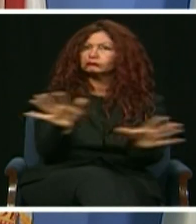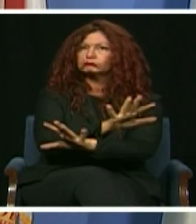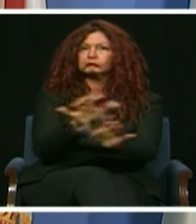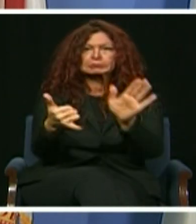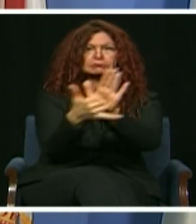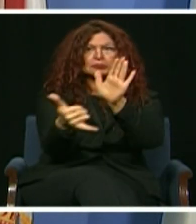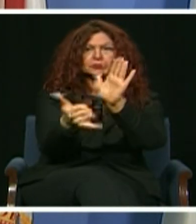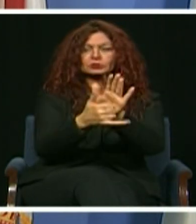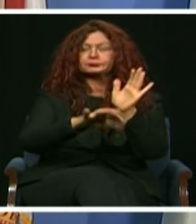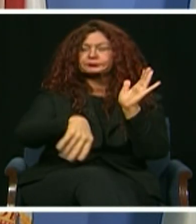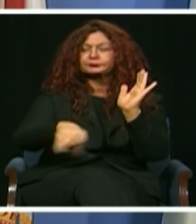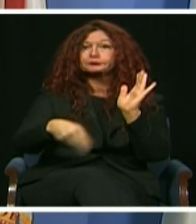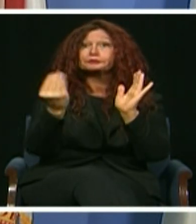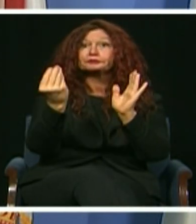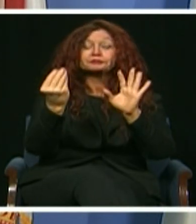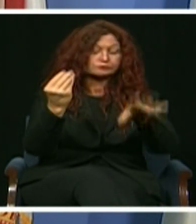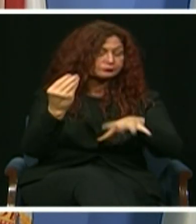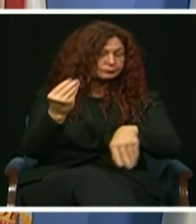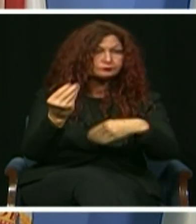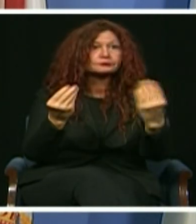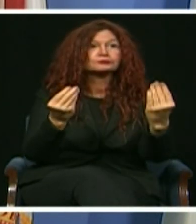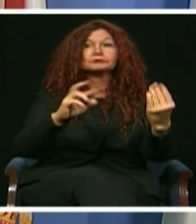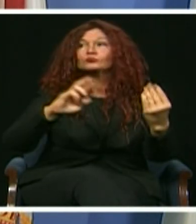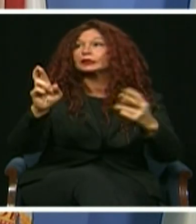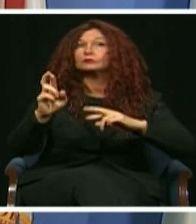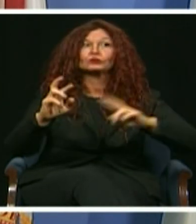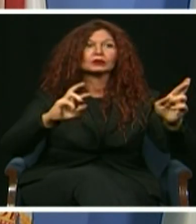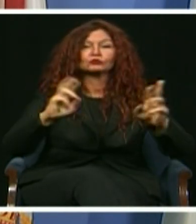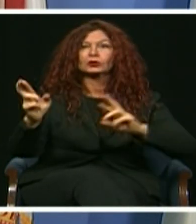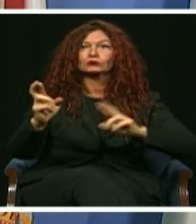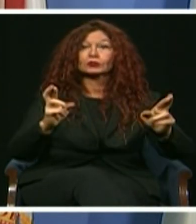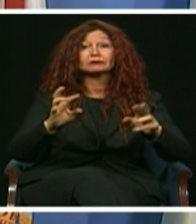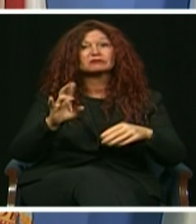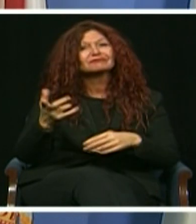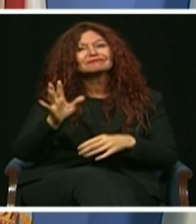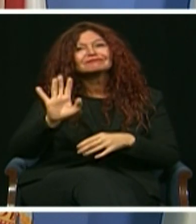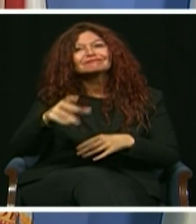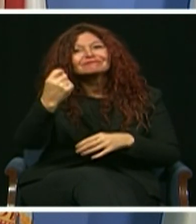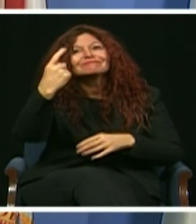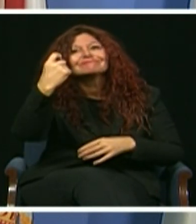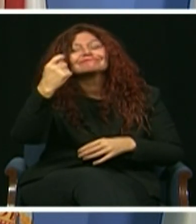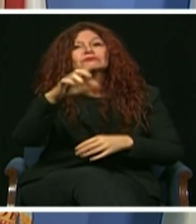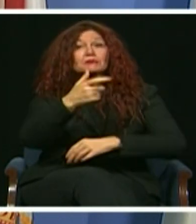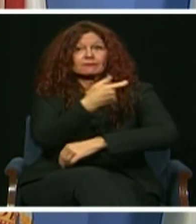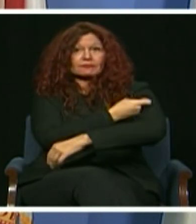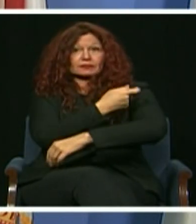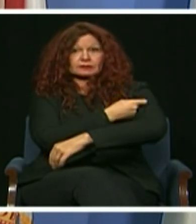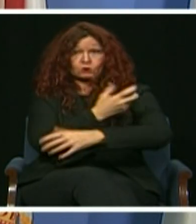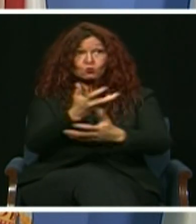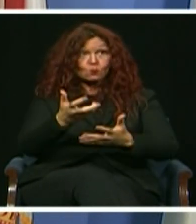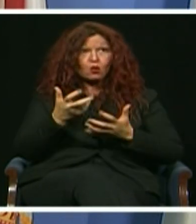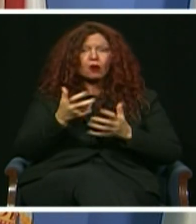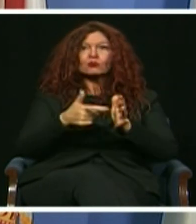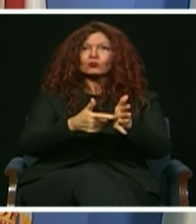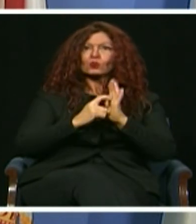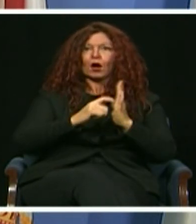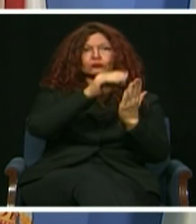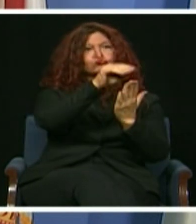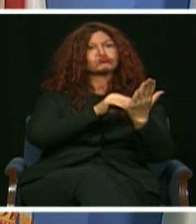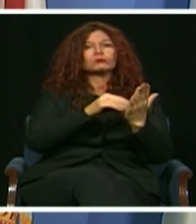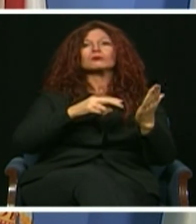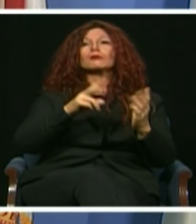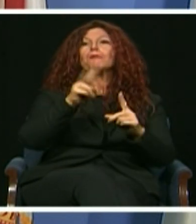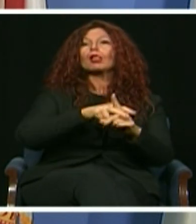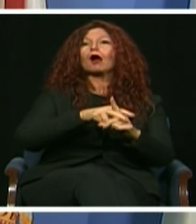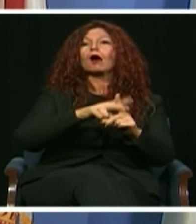computer or the zip code where you live should not determine how quickly you can get vaccinated. That's why we're also partnering with non